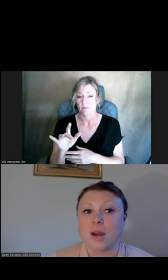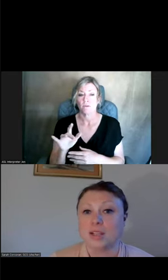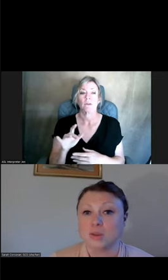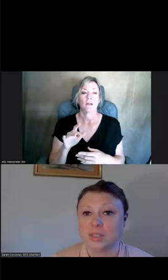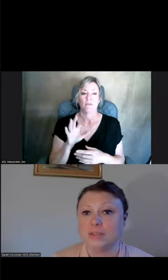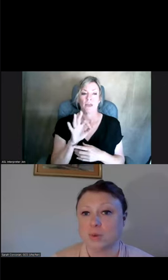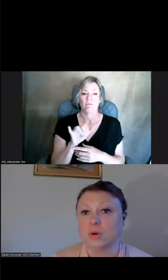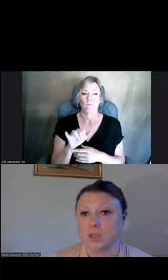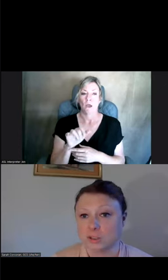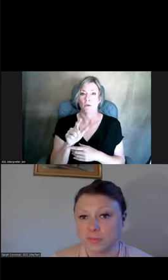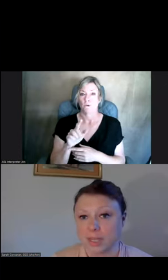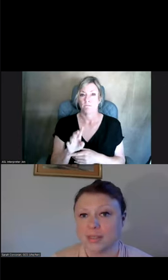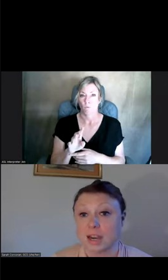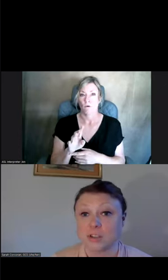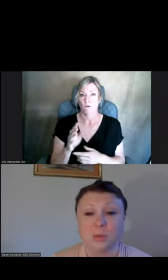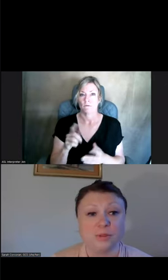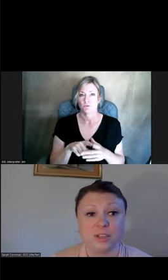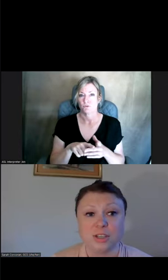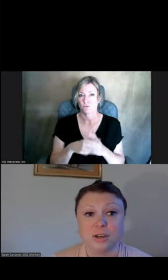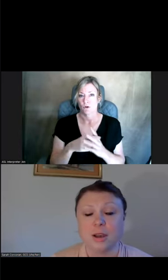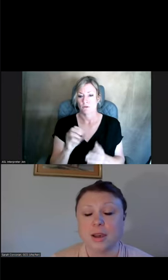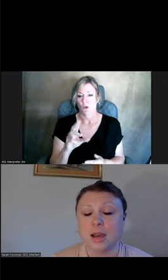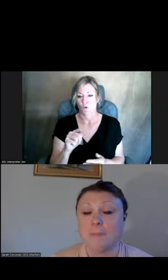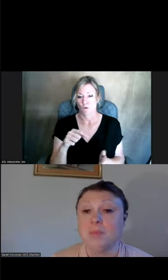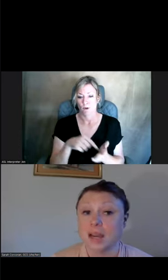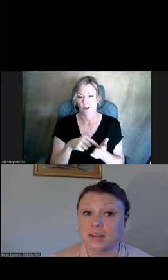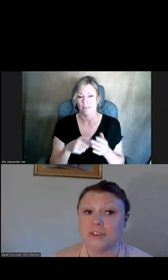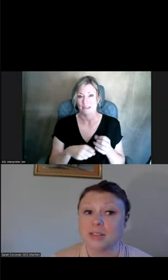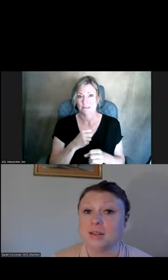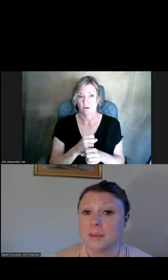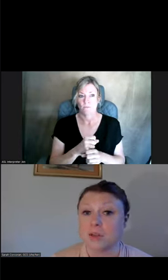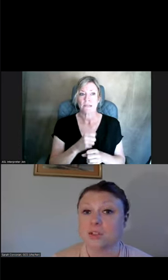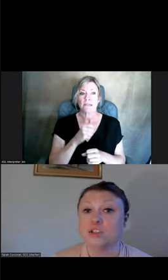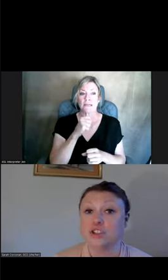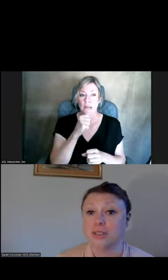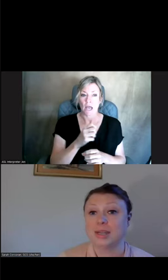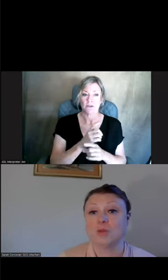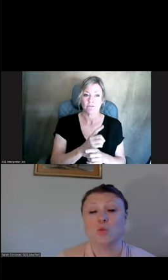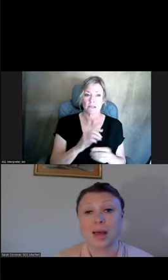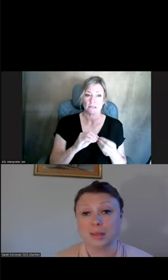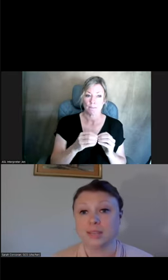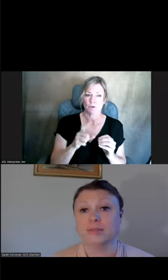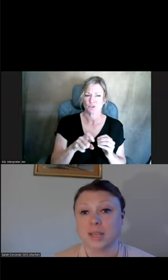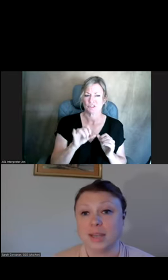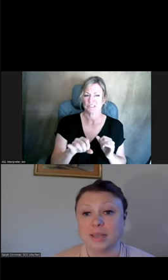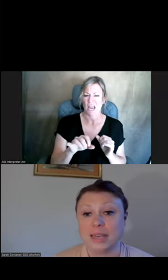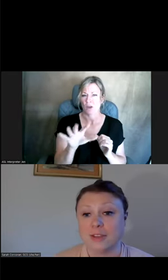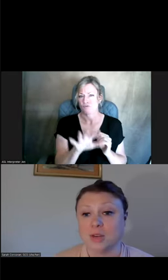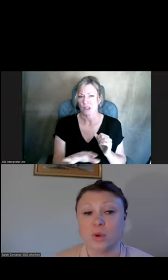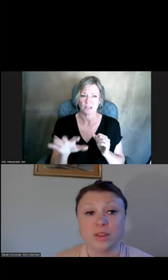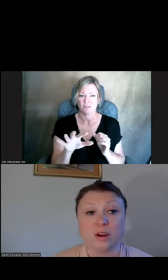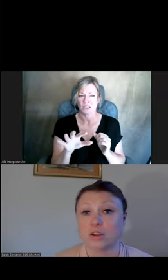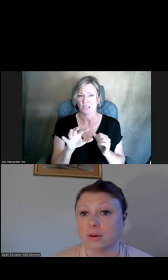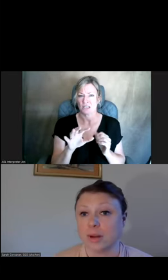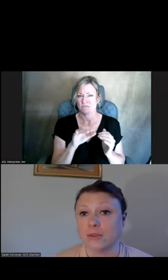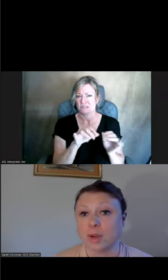the FY24, which begins in October of this year, non-defense numbers should stay relatively even